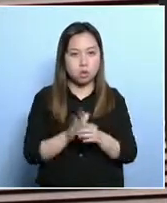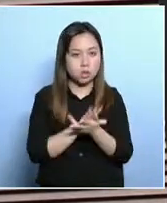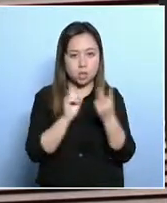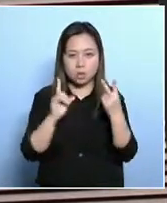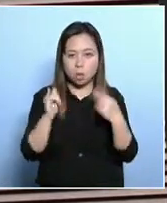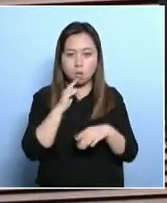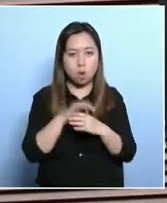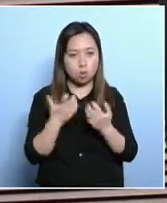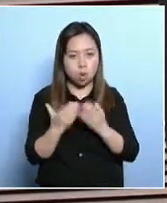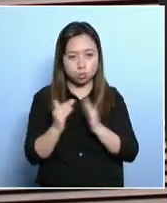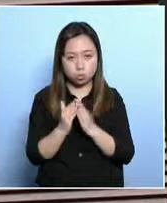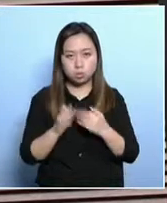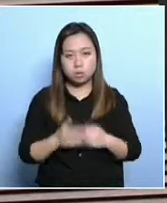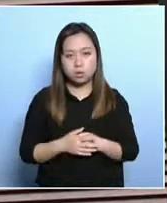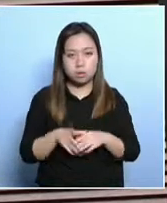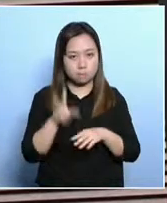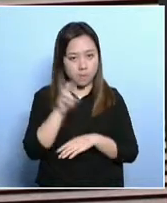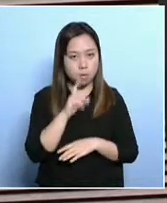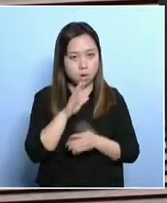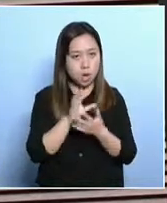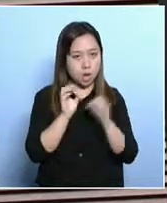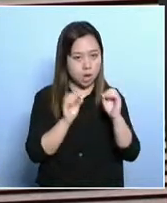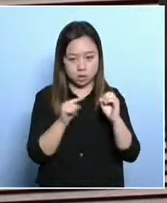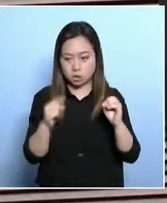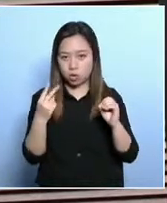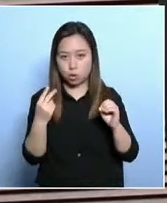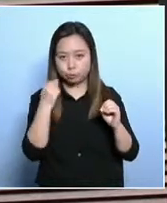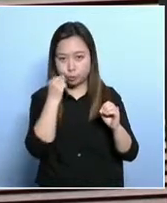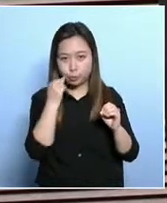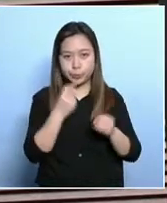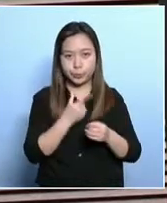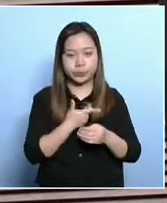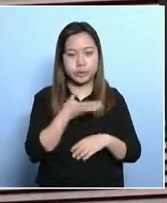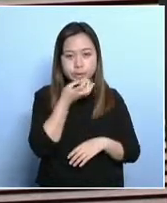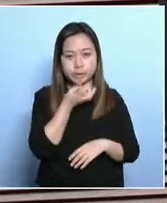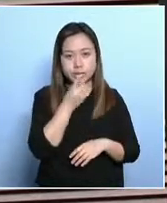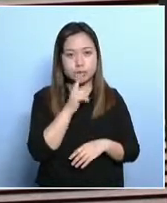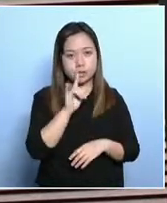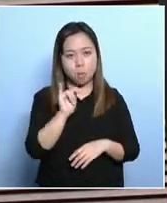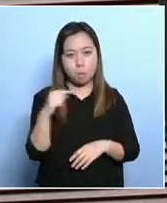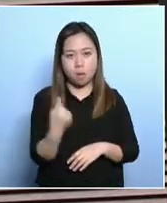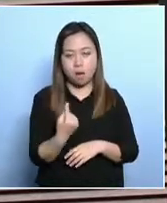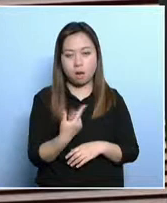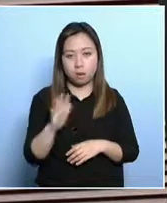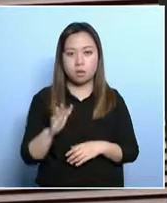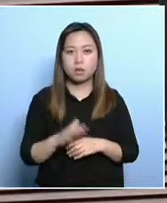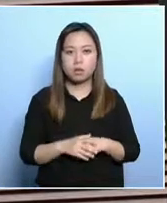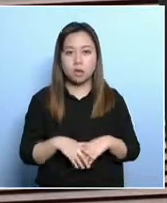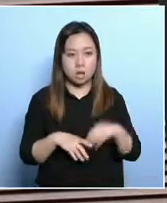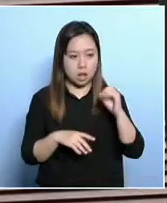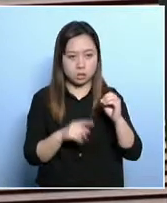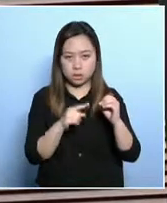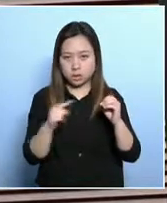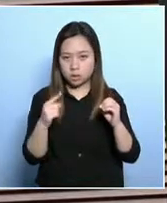There is no service to take the children to the caring